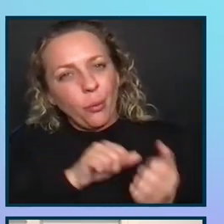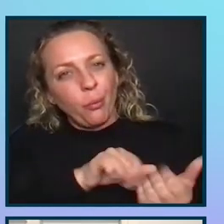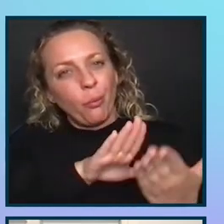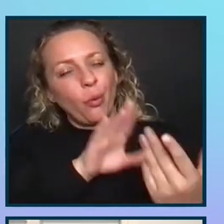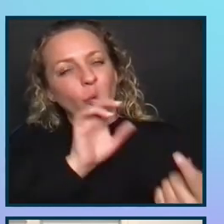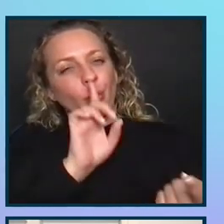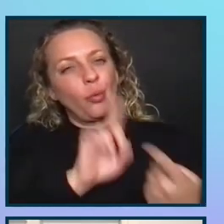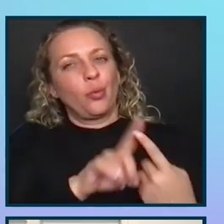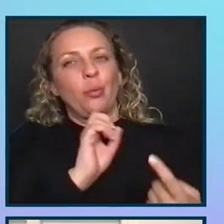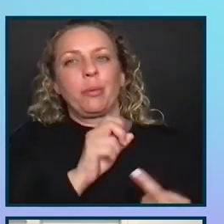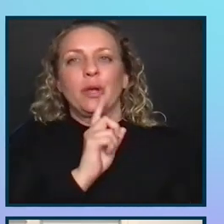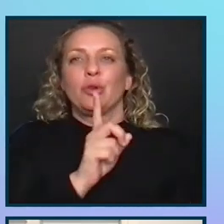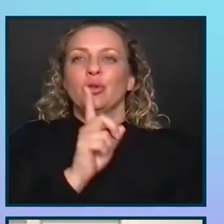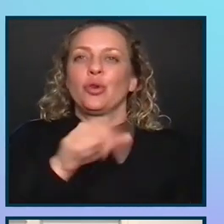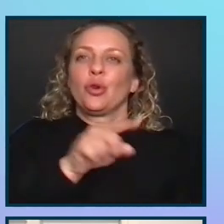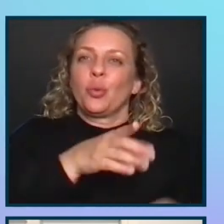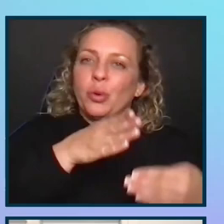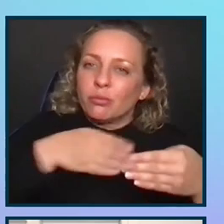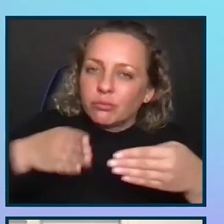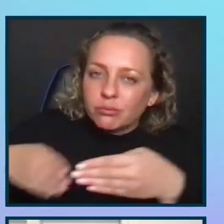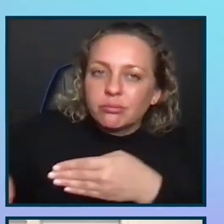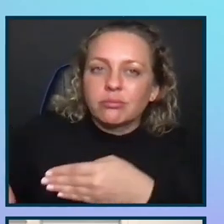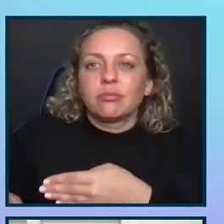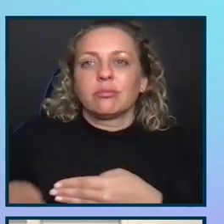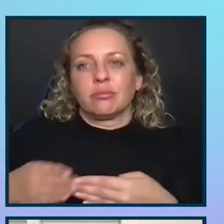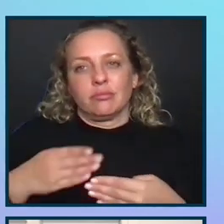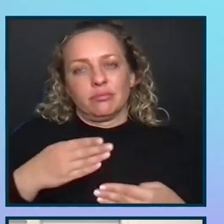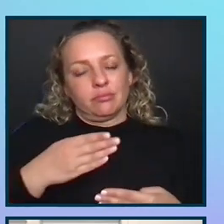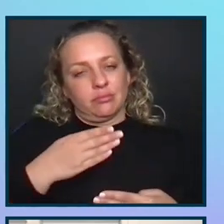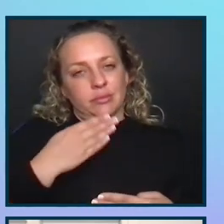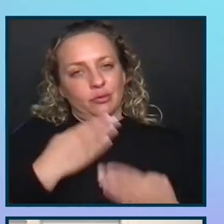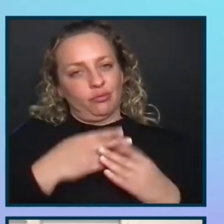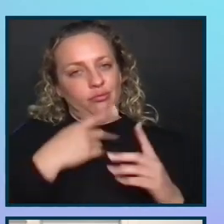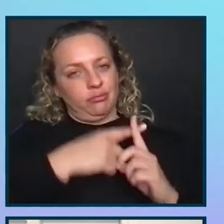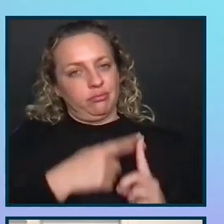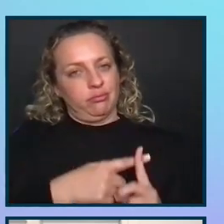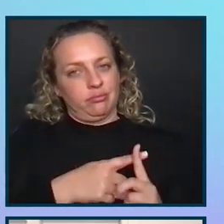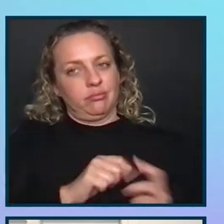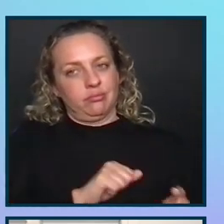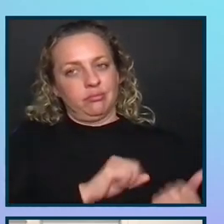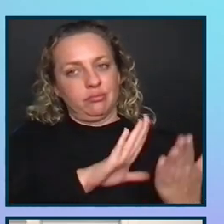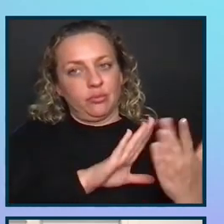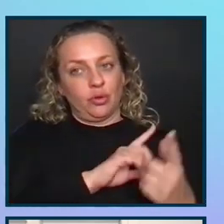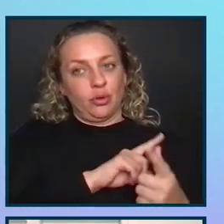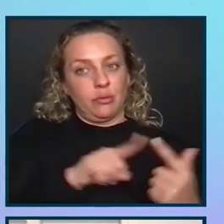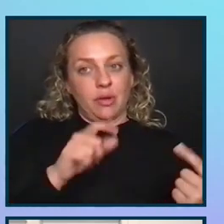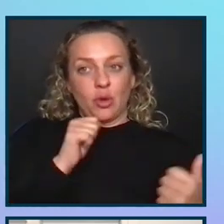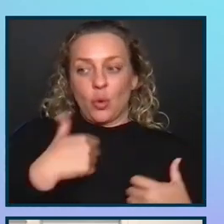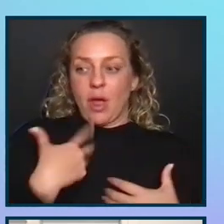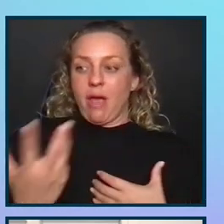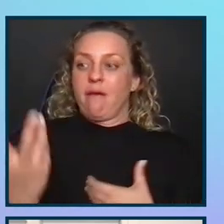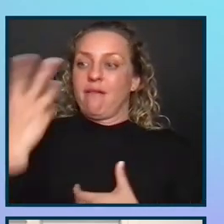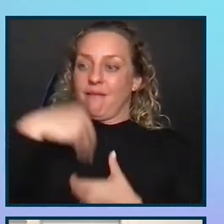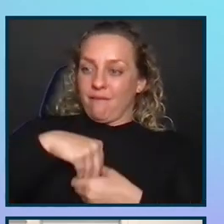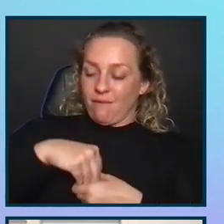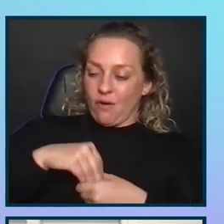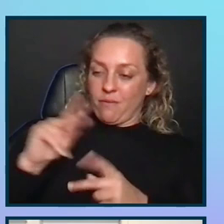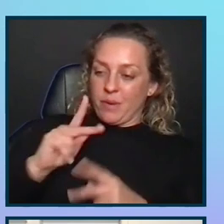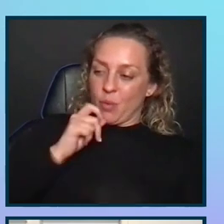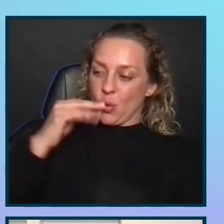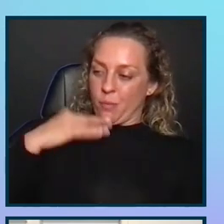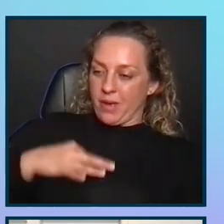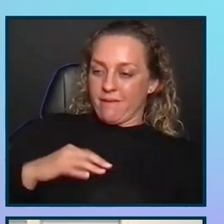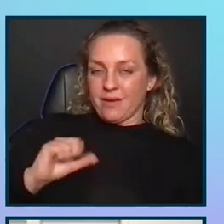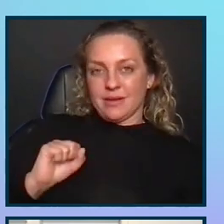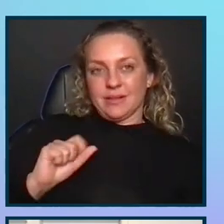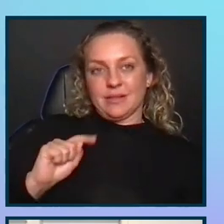ensure that you'll get things done in a good way. But when you don't have that increased stakeholder engagement, you get things like that stakeholder